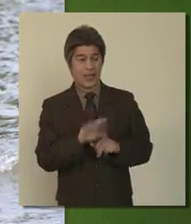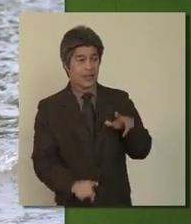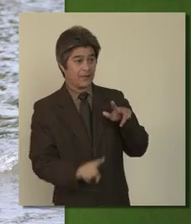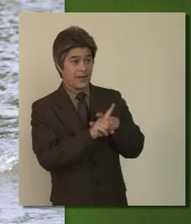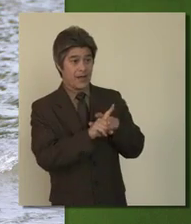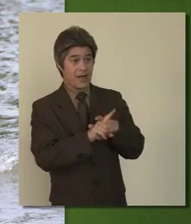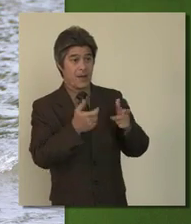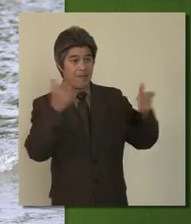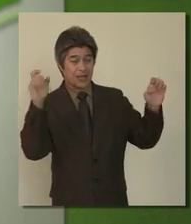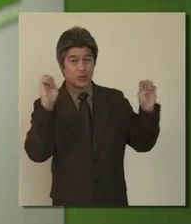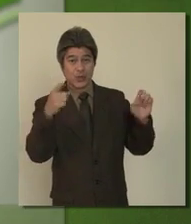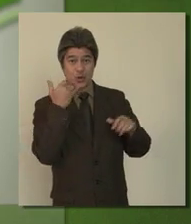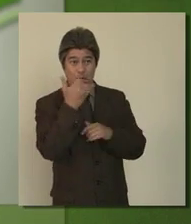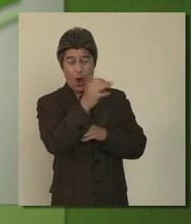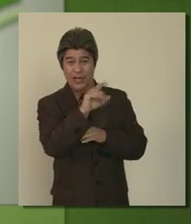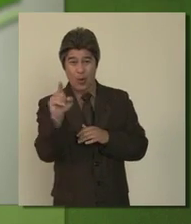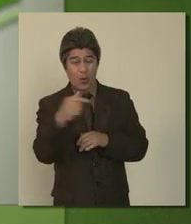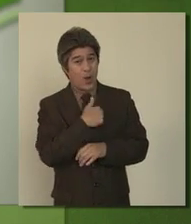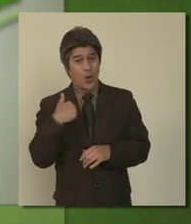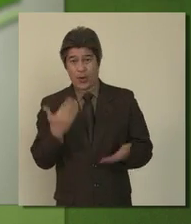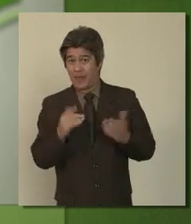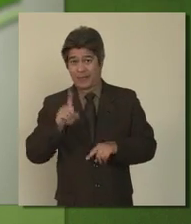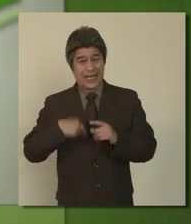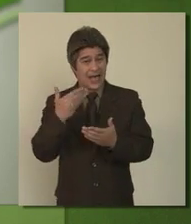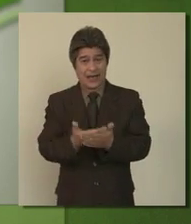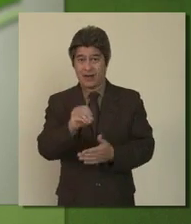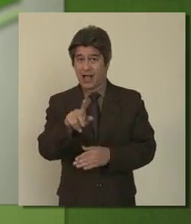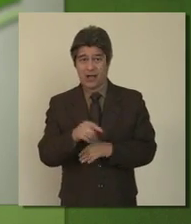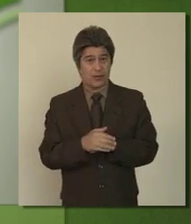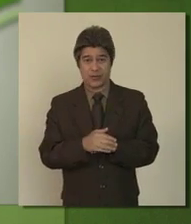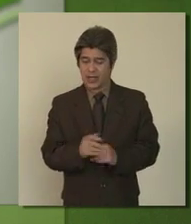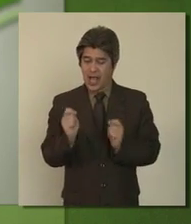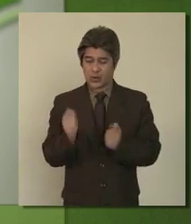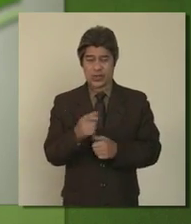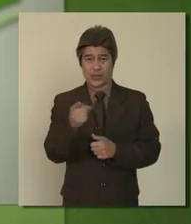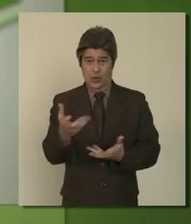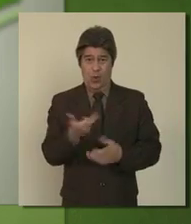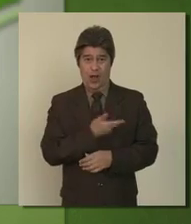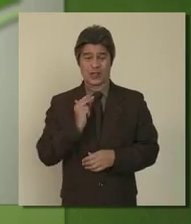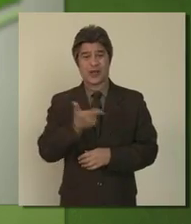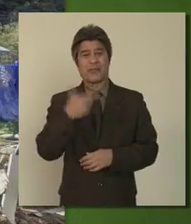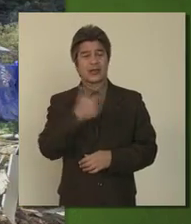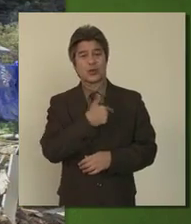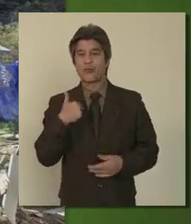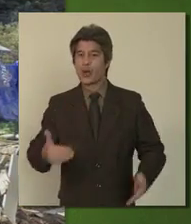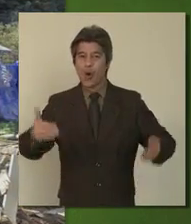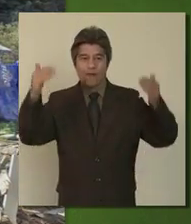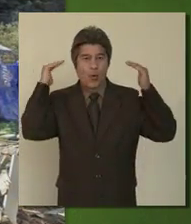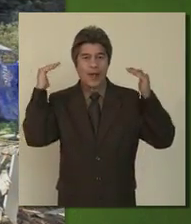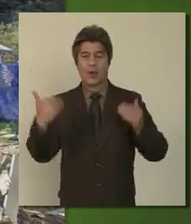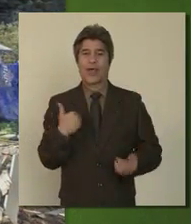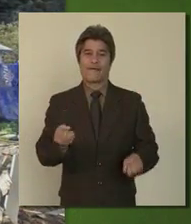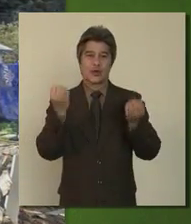In case of a major emergency, if you call 911, we may not be able to come out as quickly as you'd like us because we're going to be